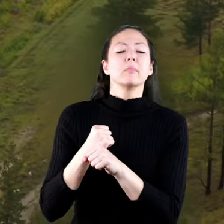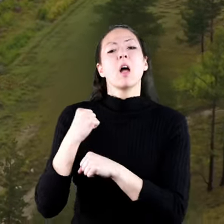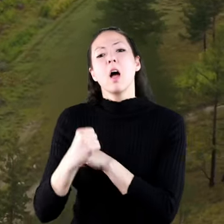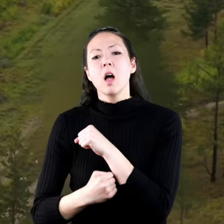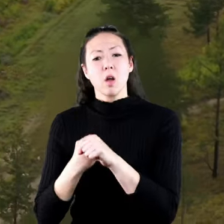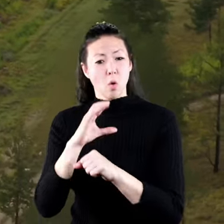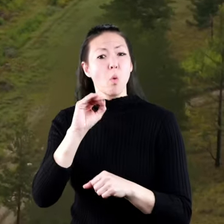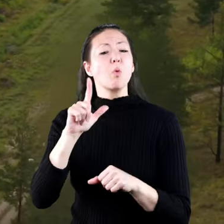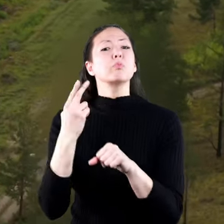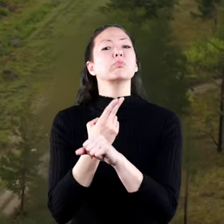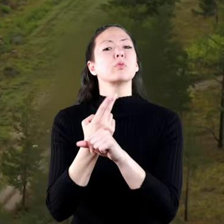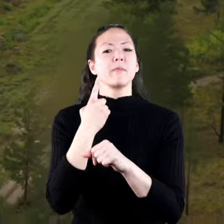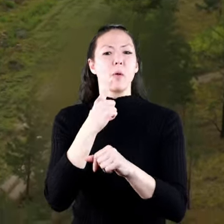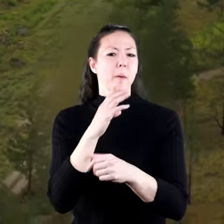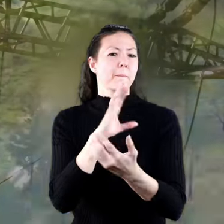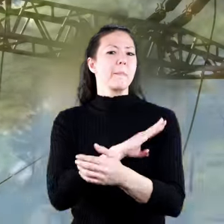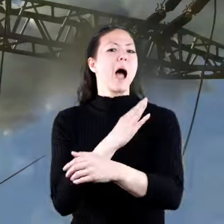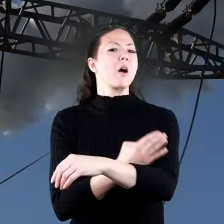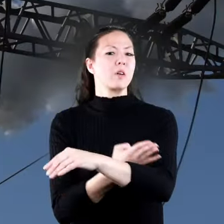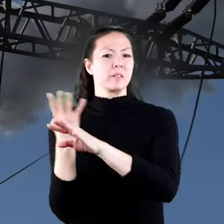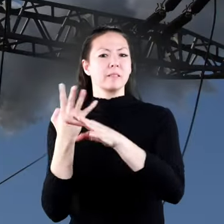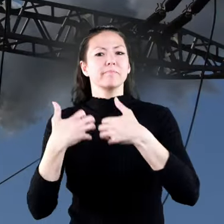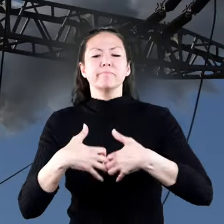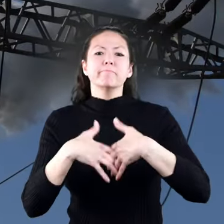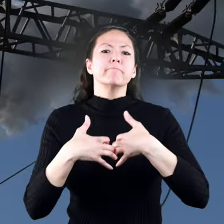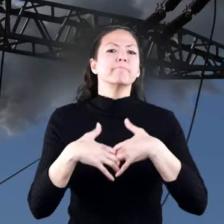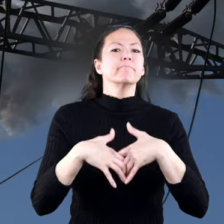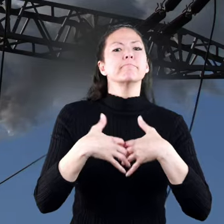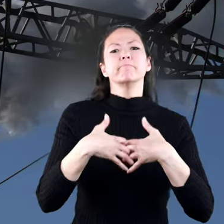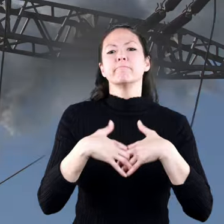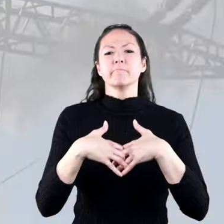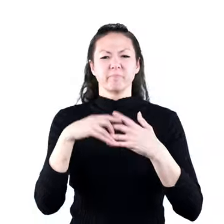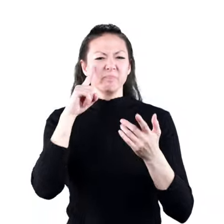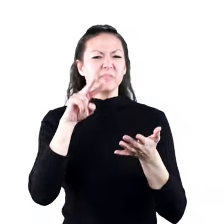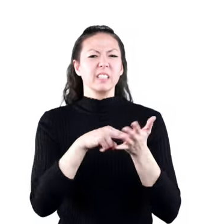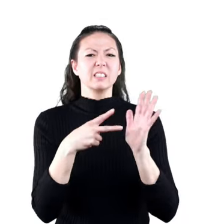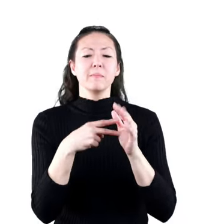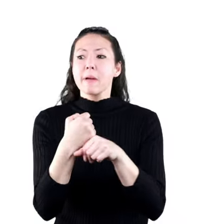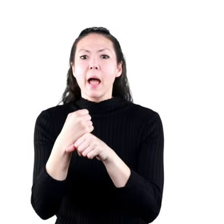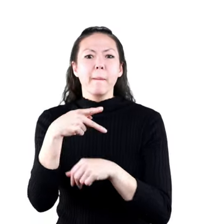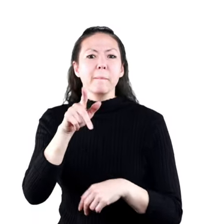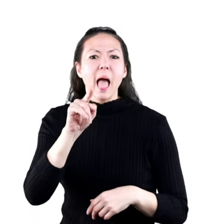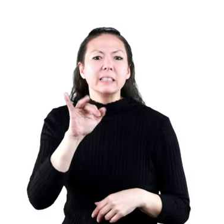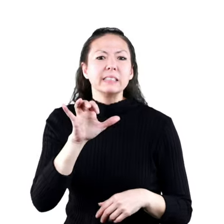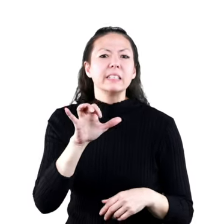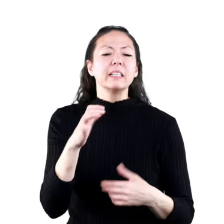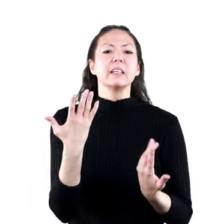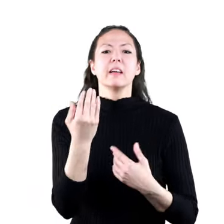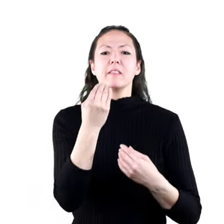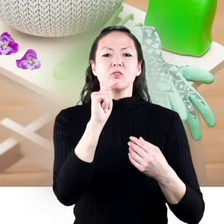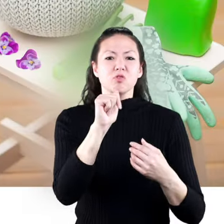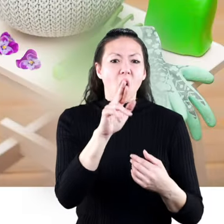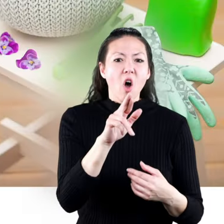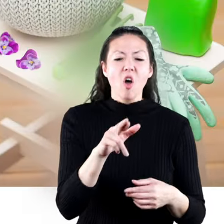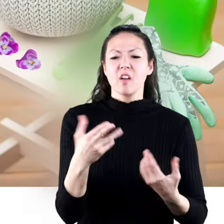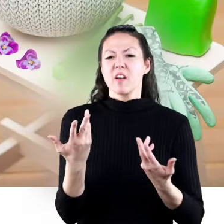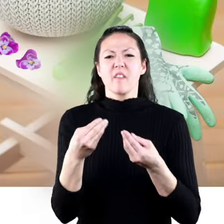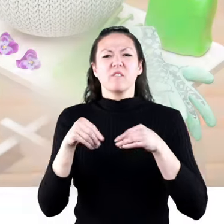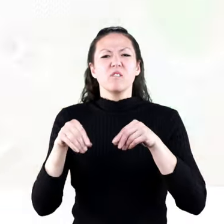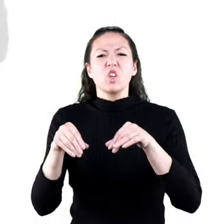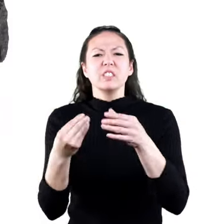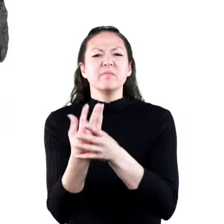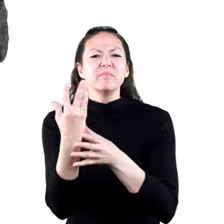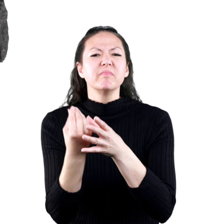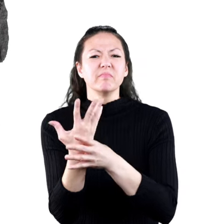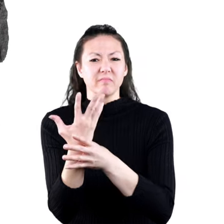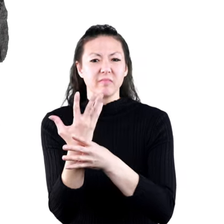we've used coal to power steam engines, create energy at power plants, and even to make plastic, tar, and fertilizers.